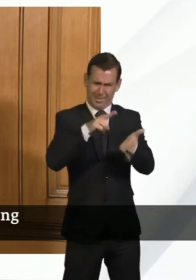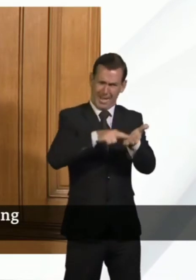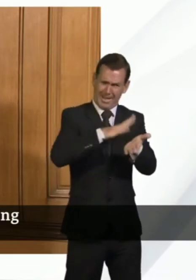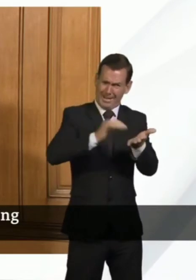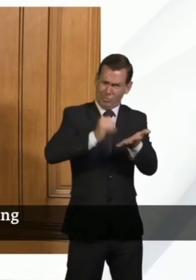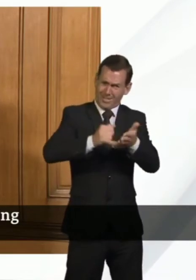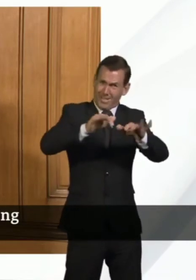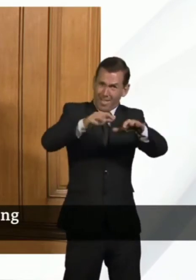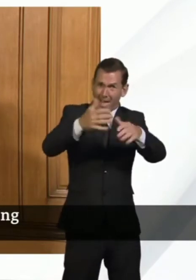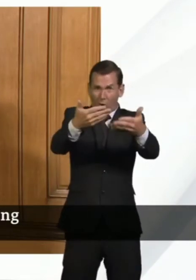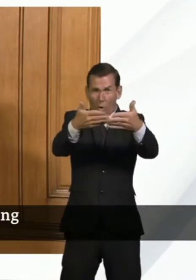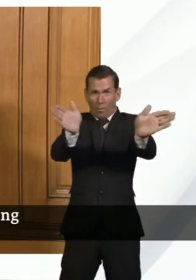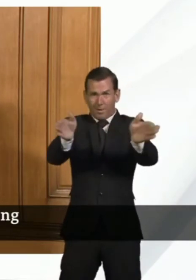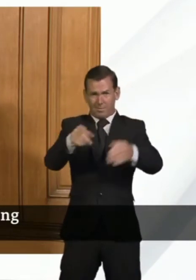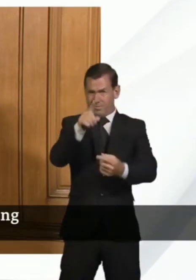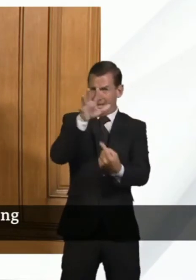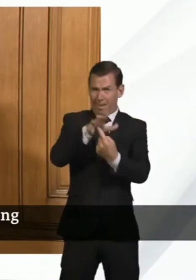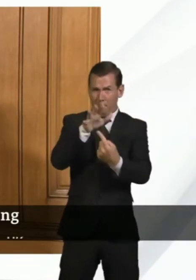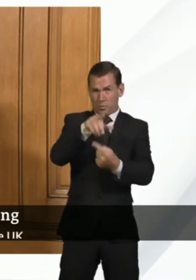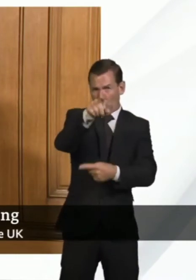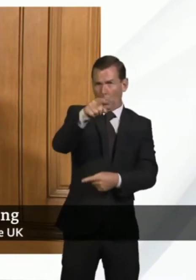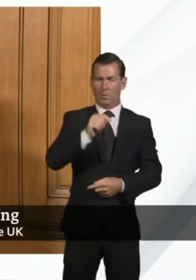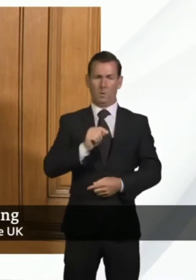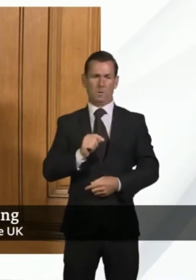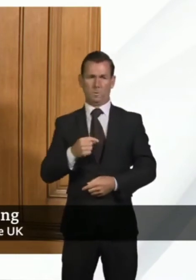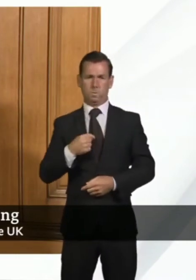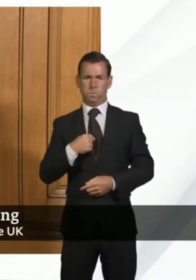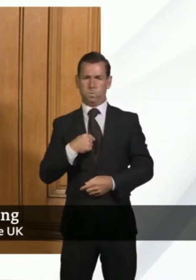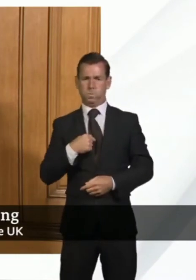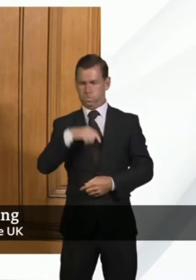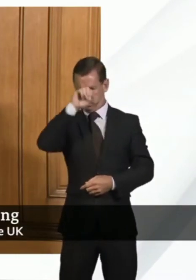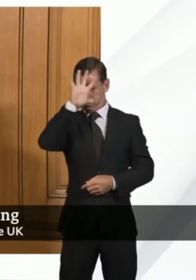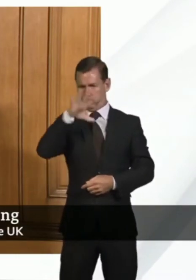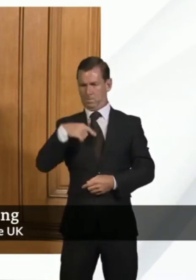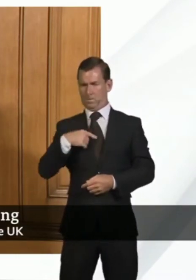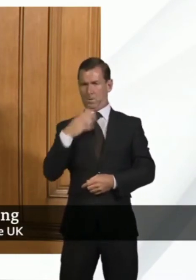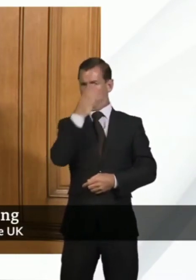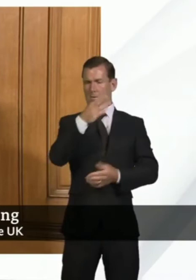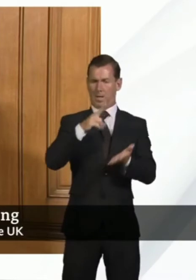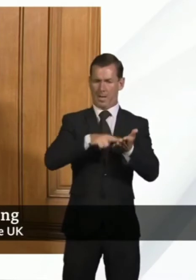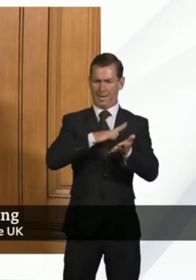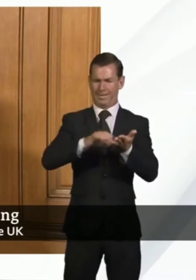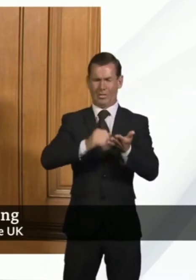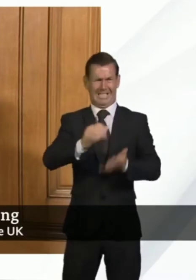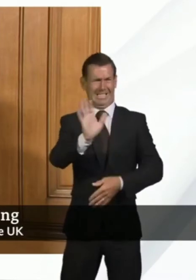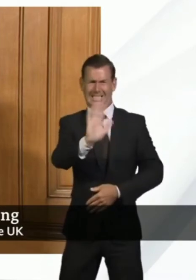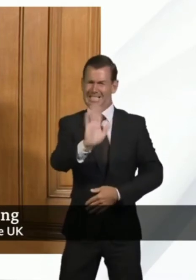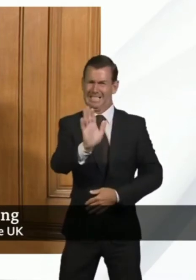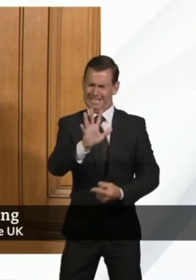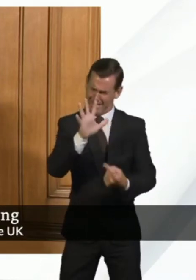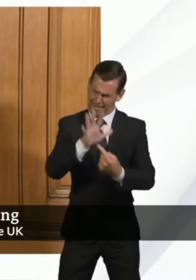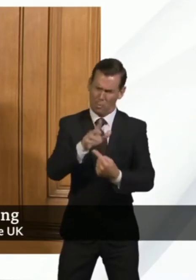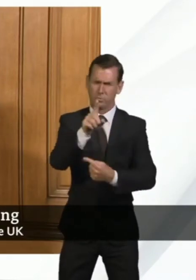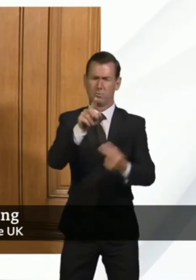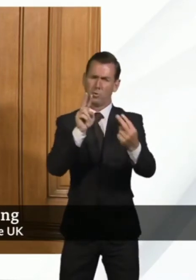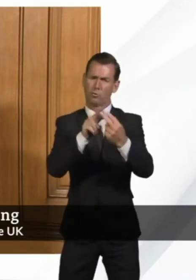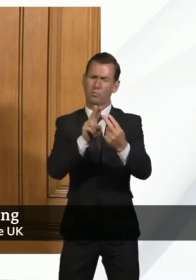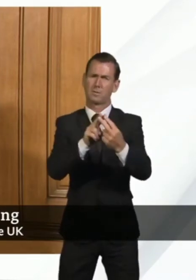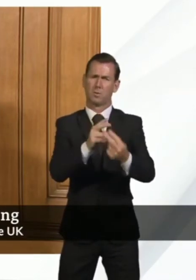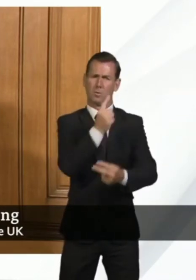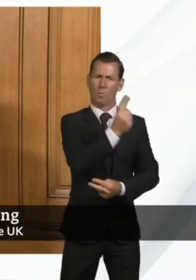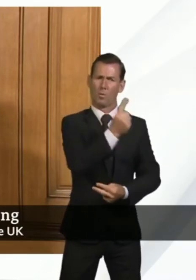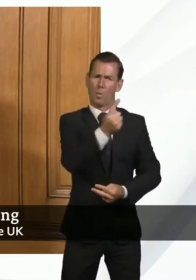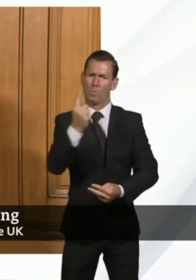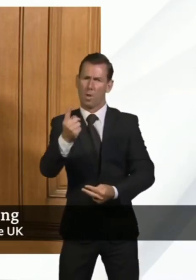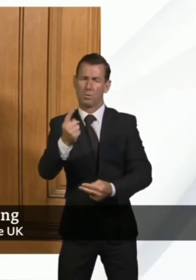conditions. And it's really important you don't delay getting in touch with us through 111, through calling your GP or in extreme circumstances, dialing